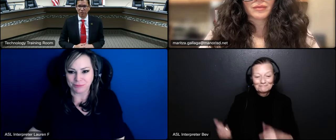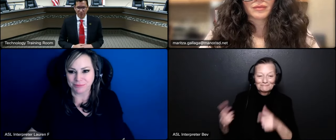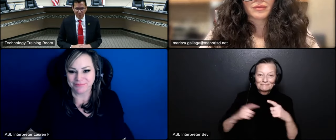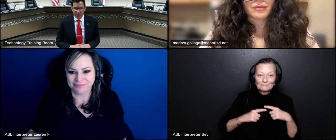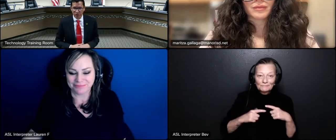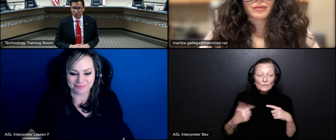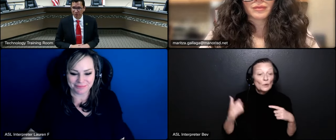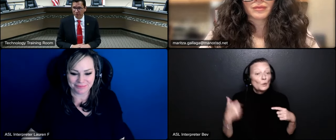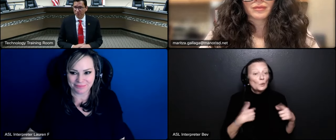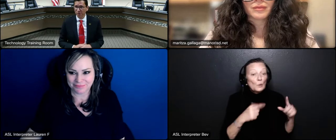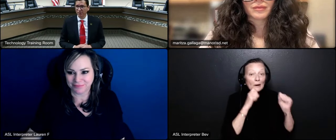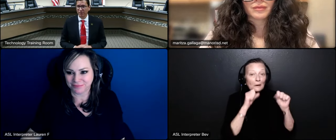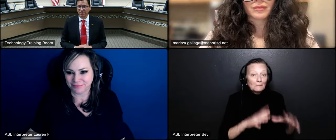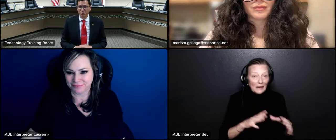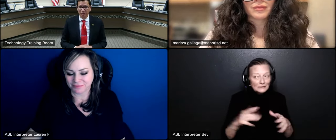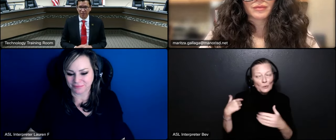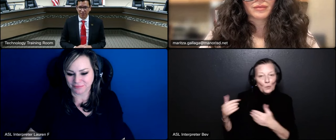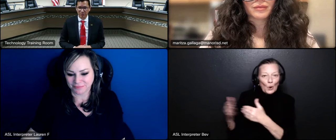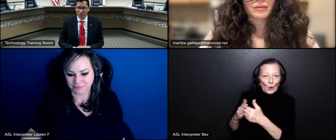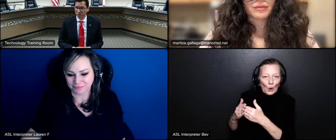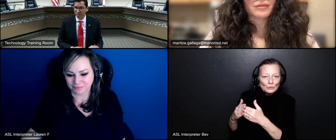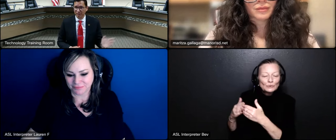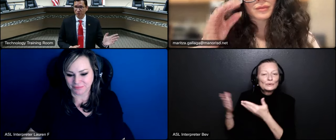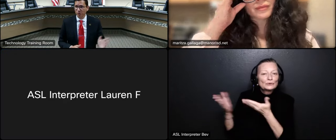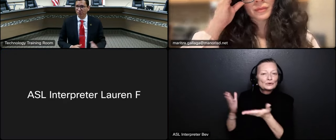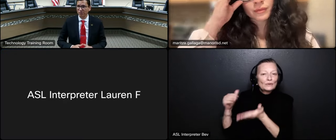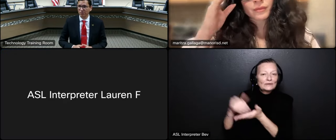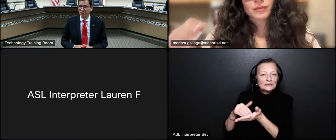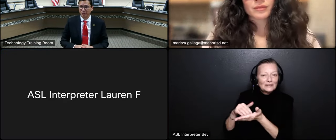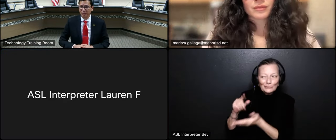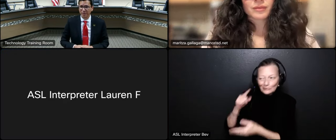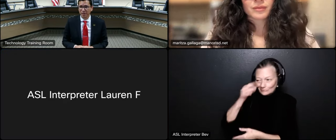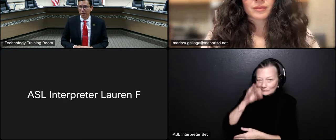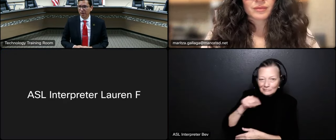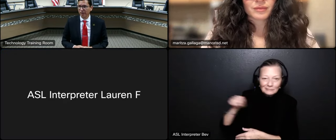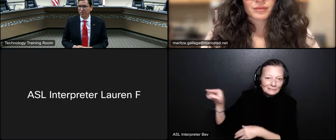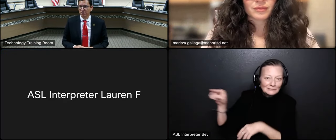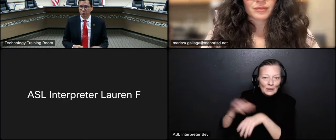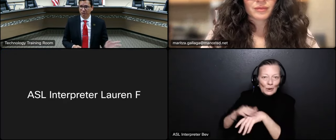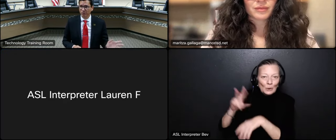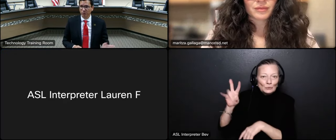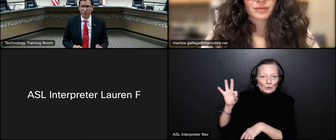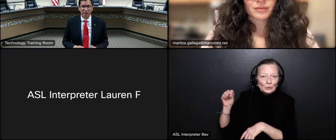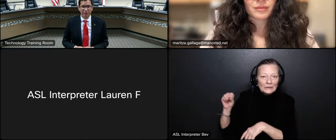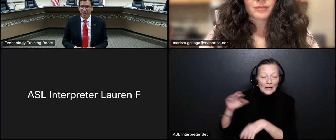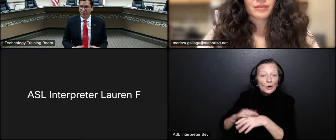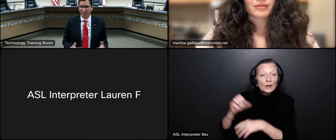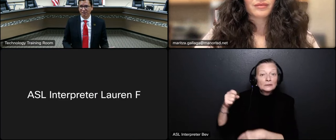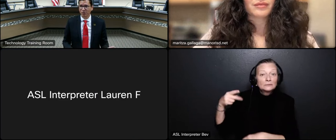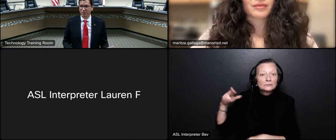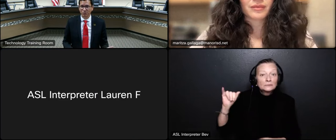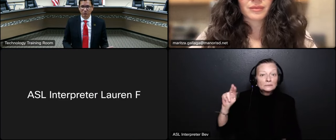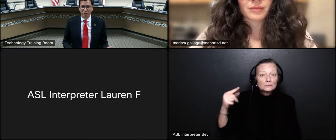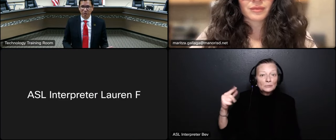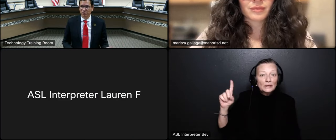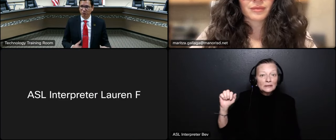what's known as the region service center in central texas it's just down the road on 290 and on springdale road they have a lot